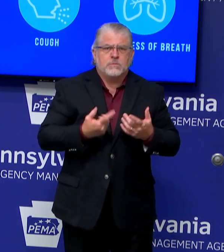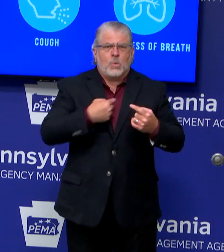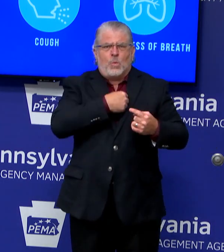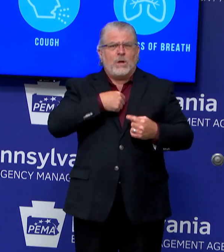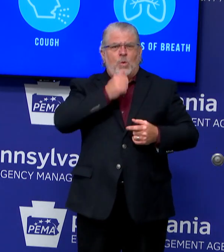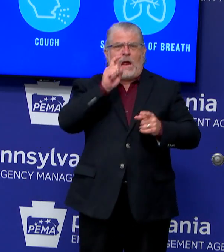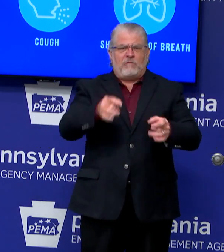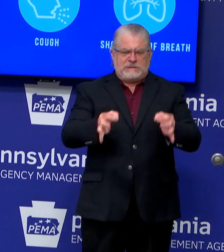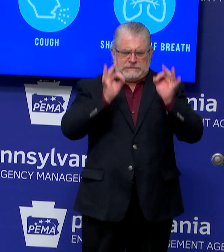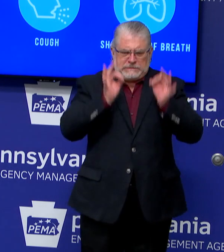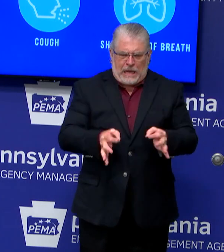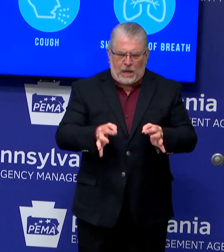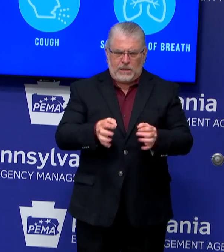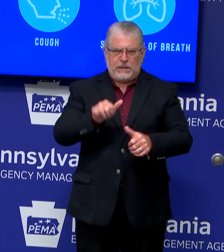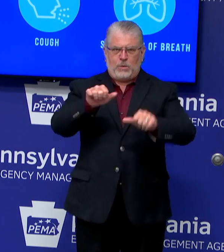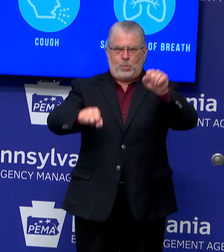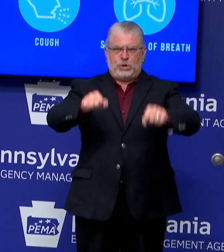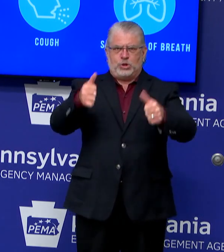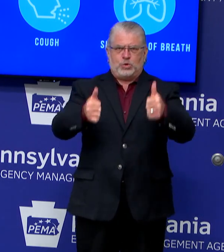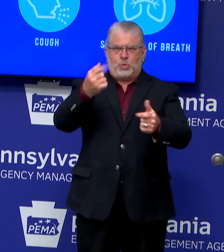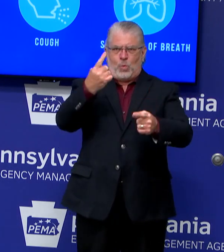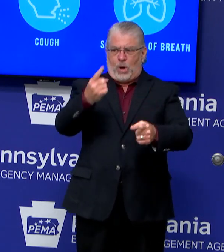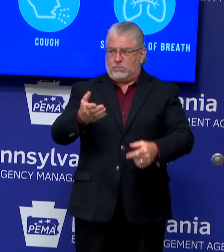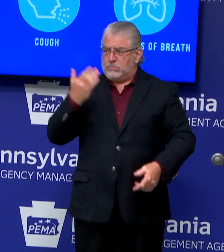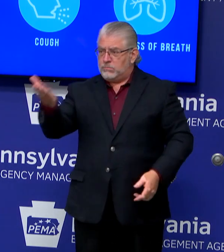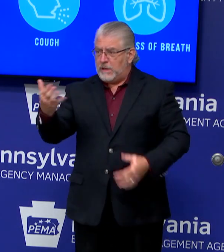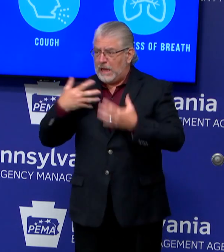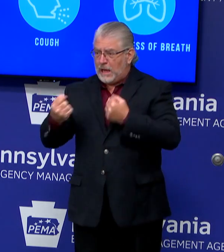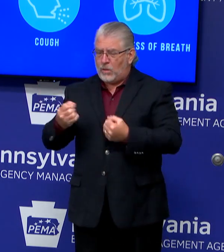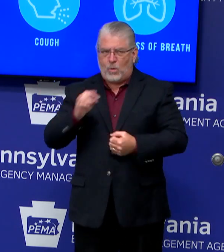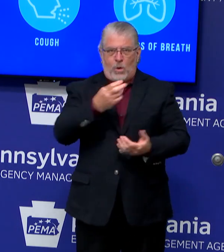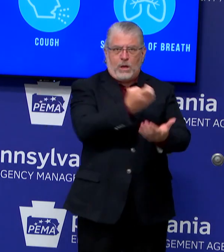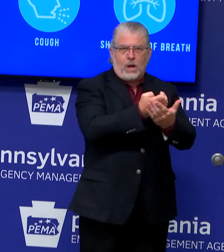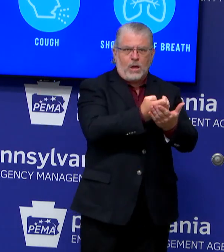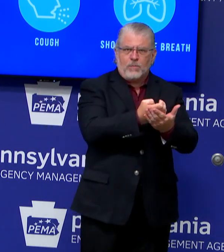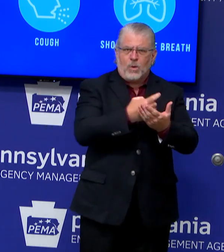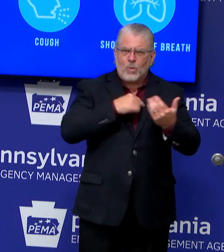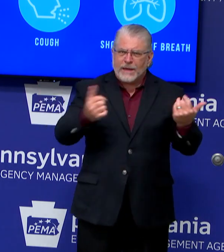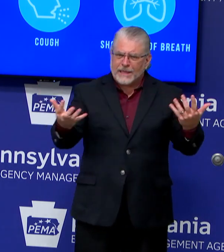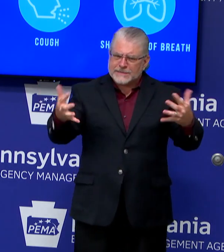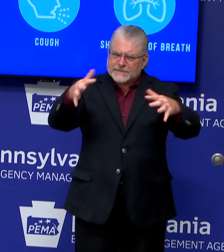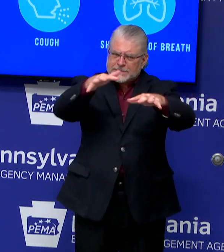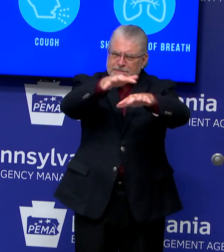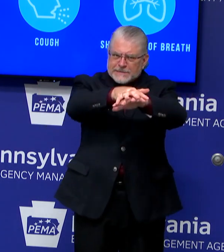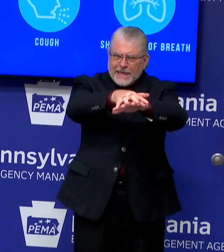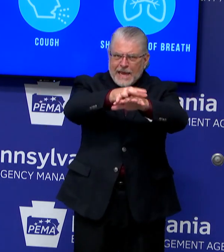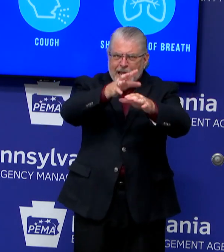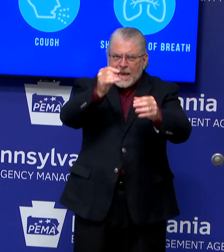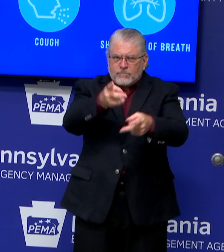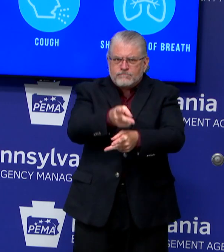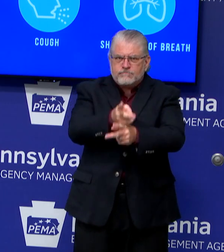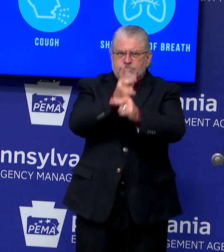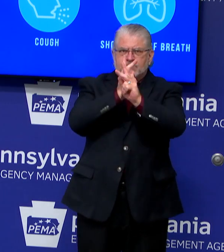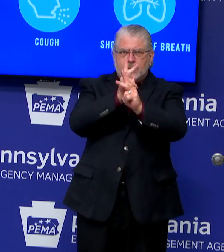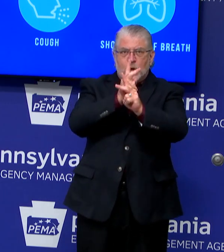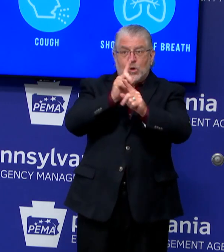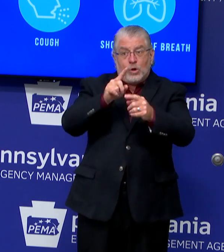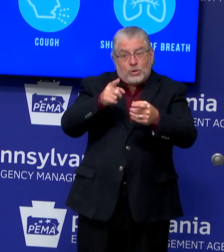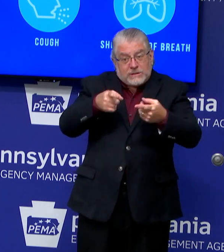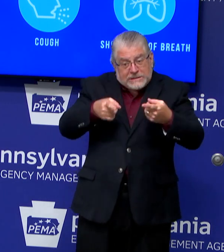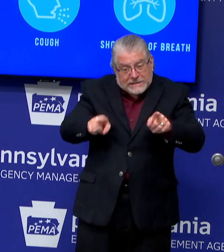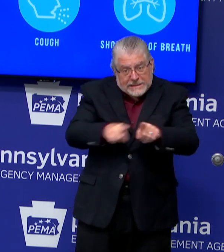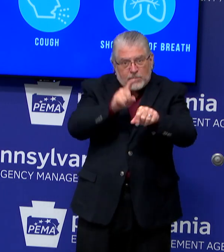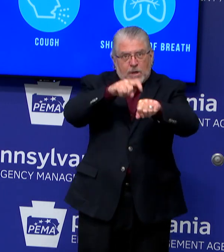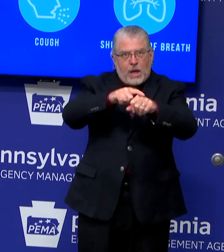There's a middle ground that allows us to open businesses while cutting down on the spread of COVID-19. By participating in